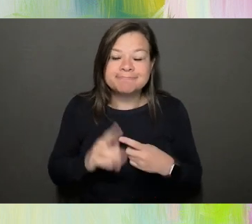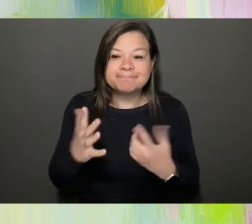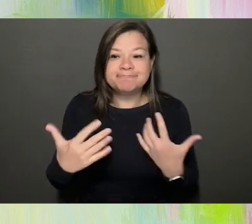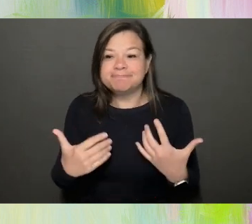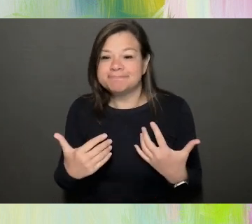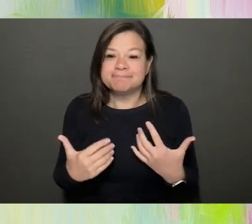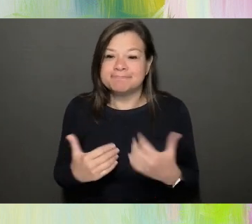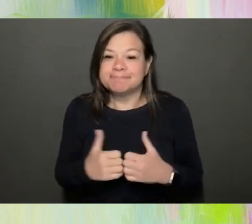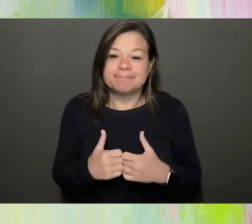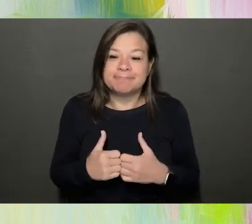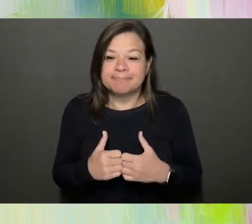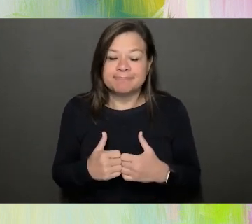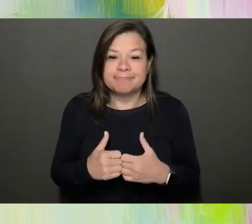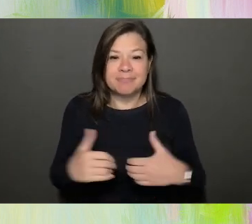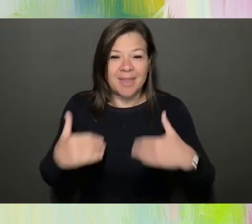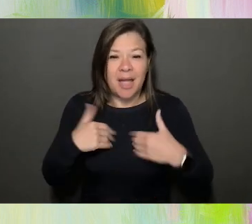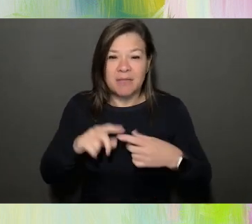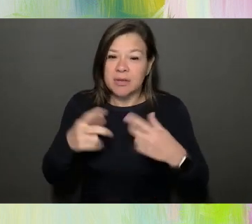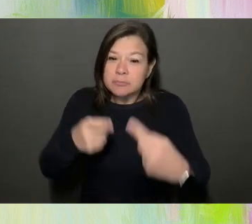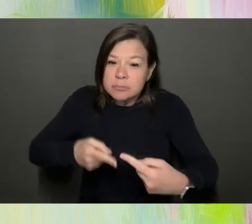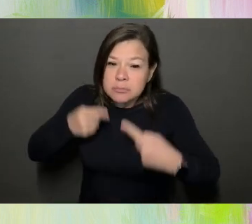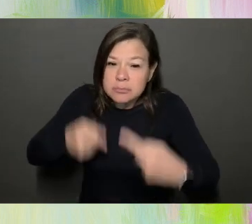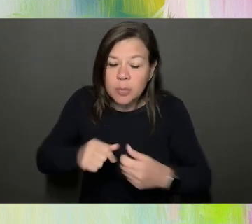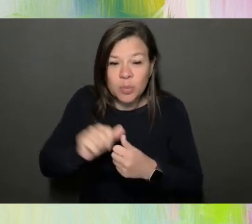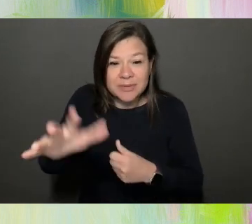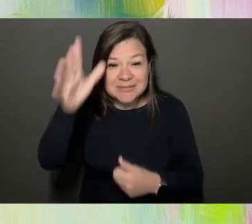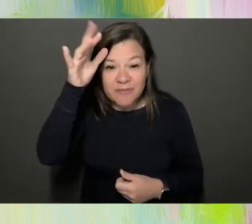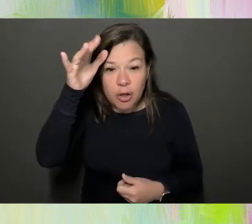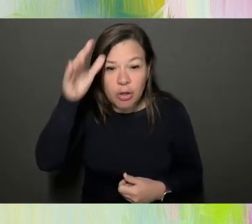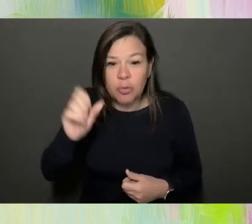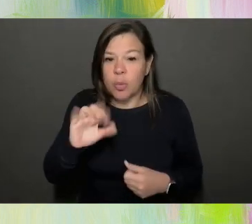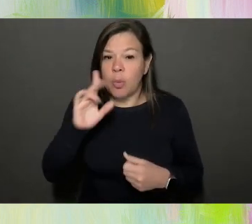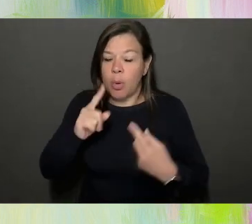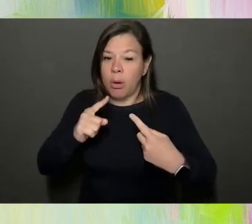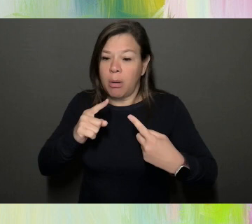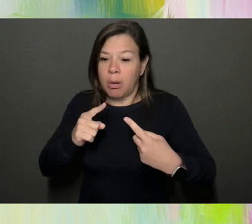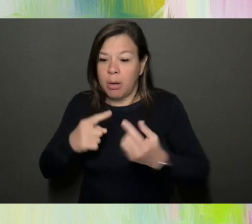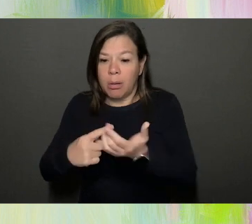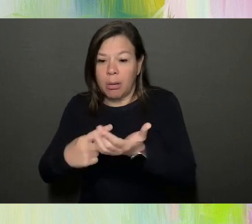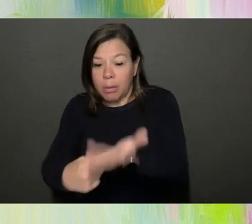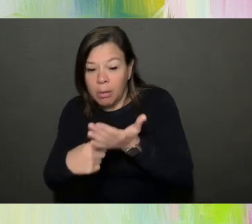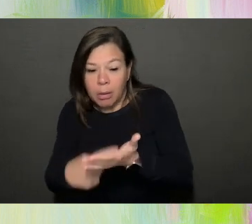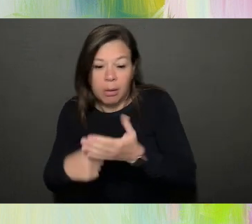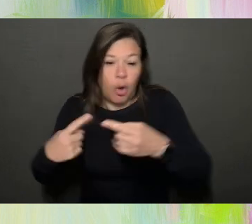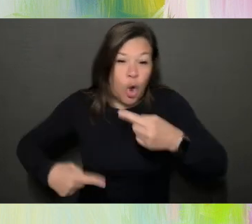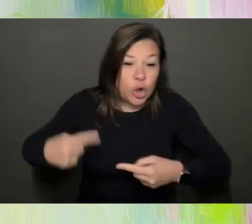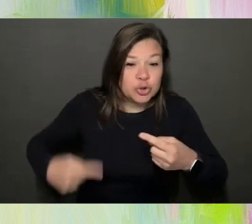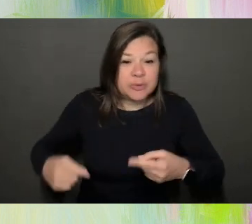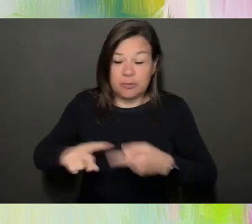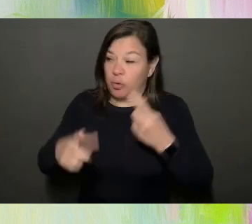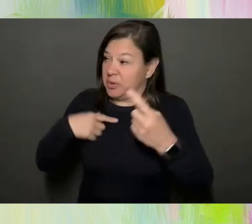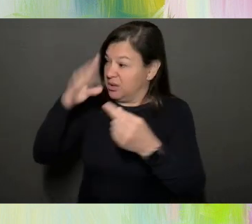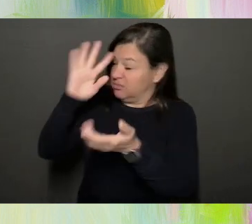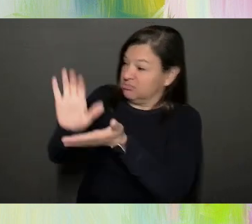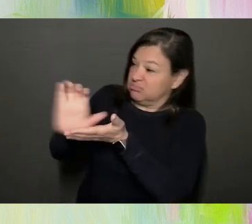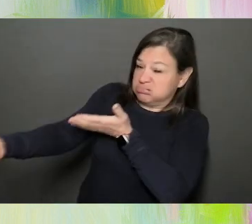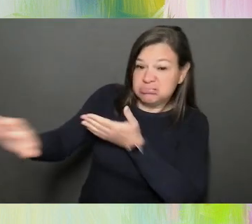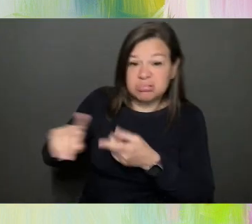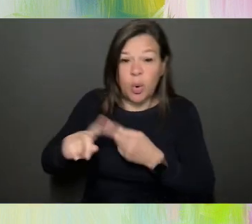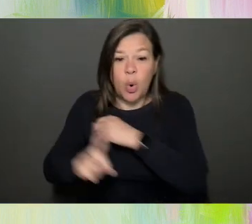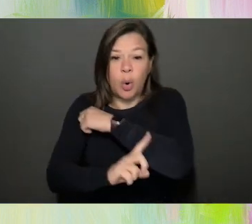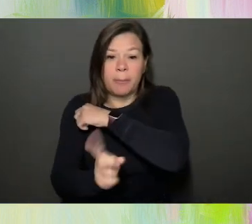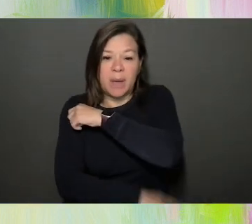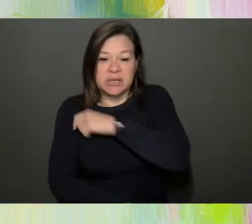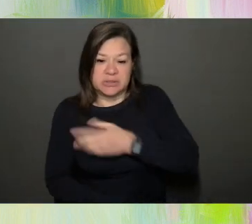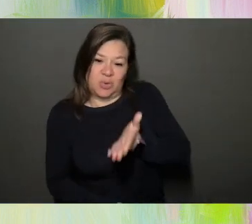having a difficulty with his father or having an argument or being rejected or being punished. So this is very